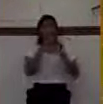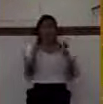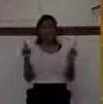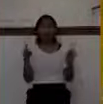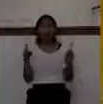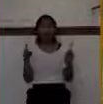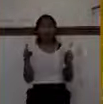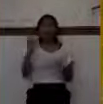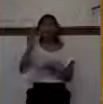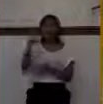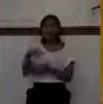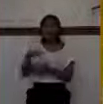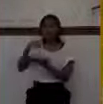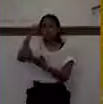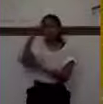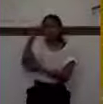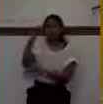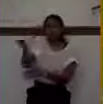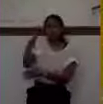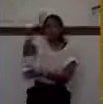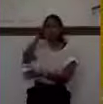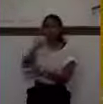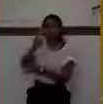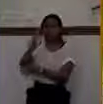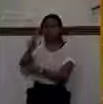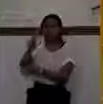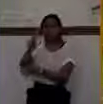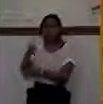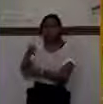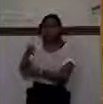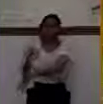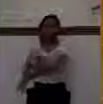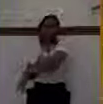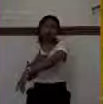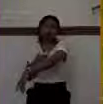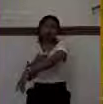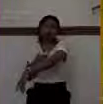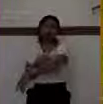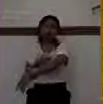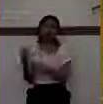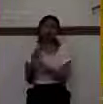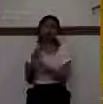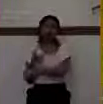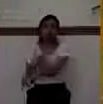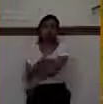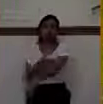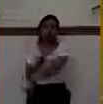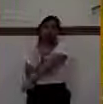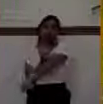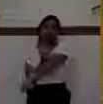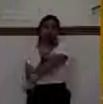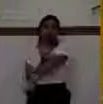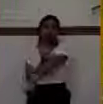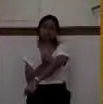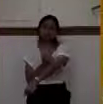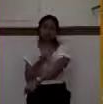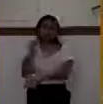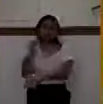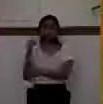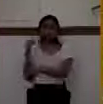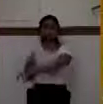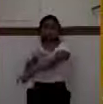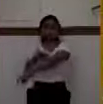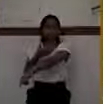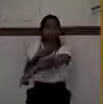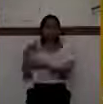substance in his body. He had been using performance-enhancing drugs, and because of that, his